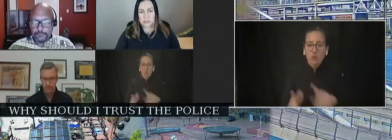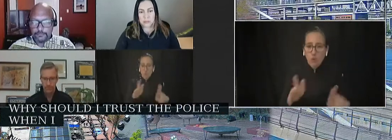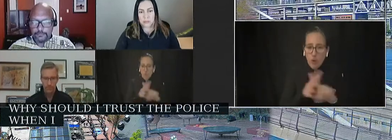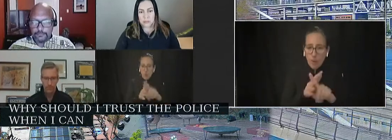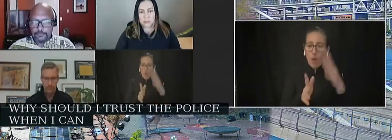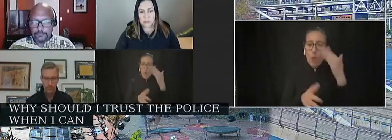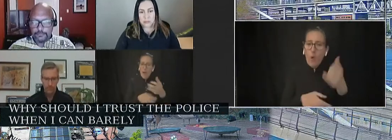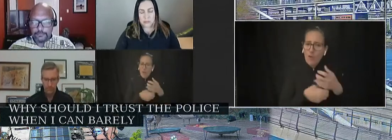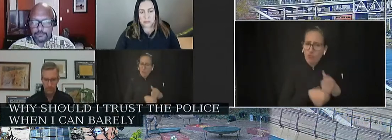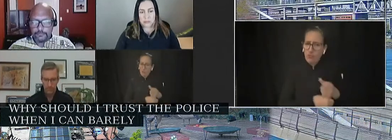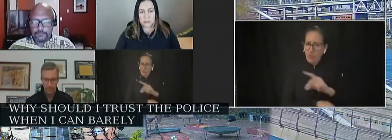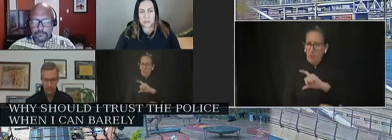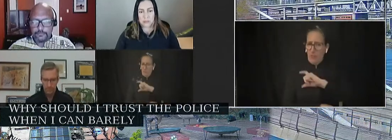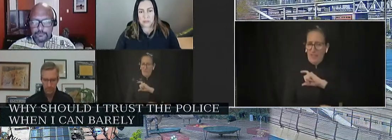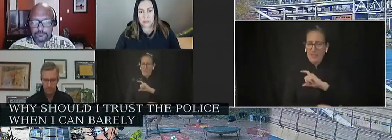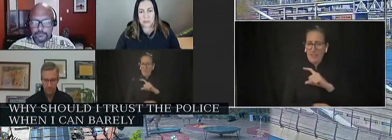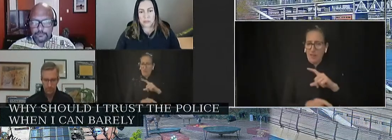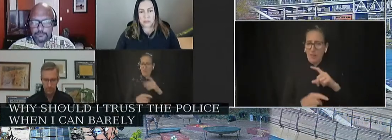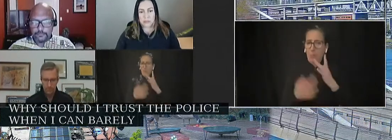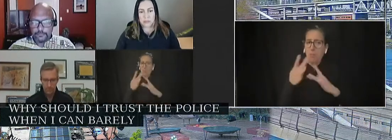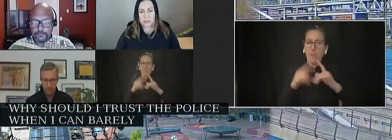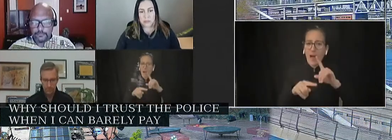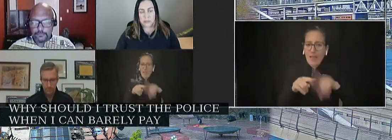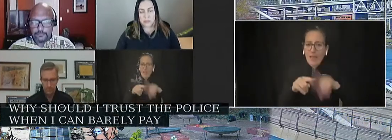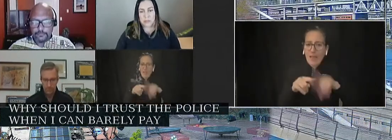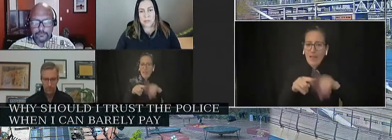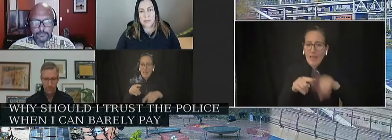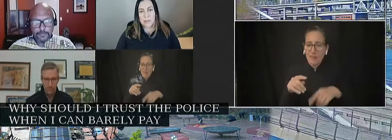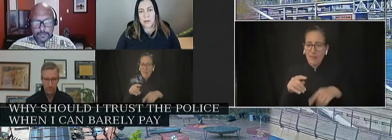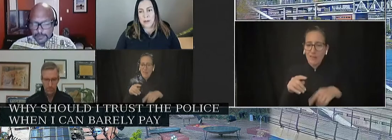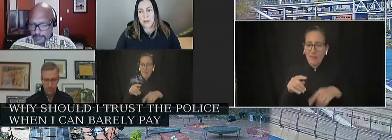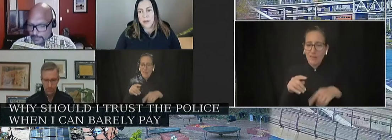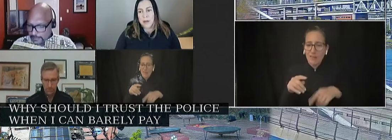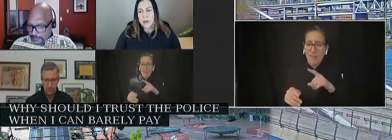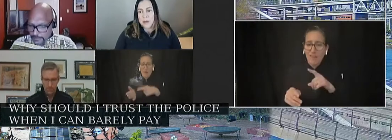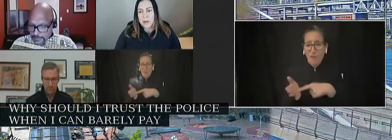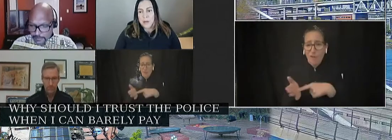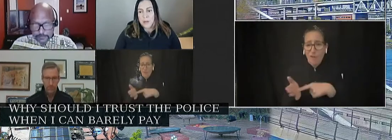zero support from the city? So I am here to